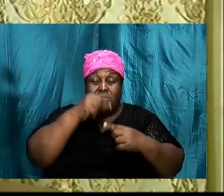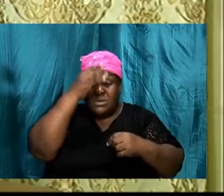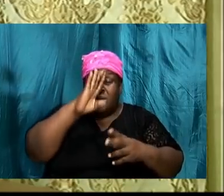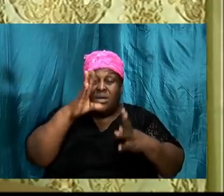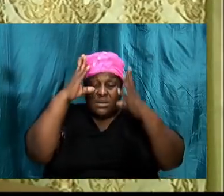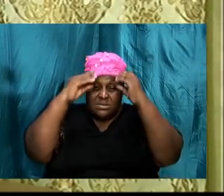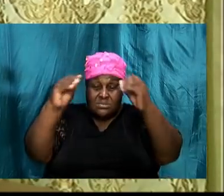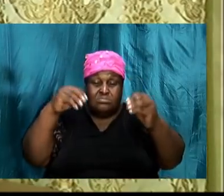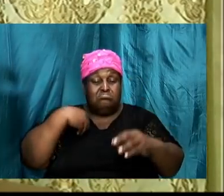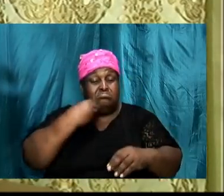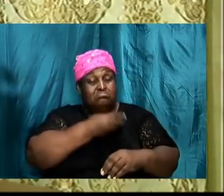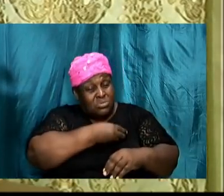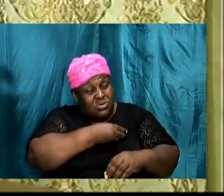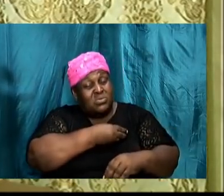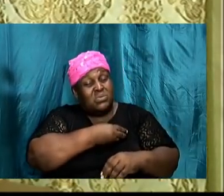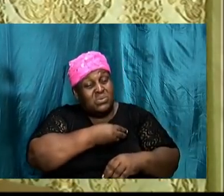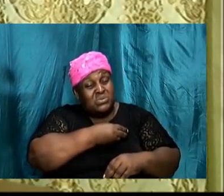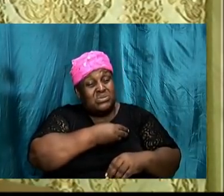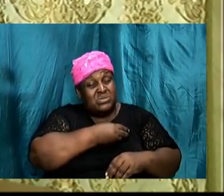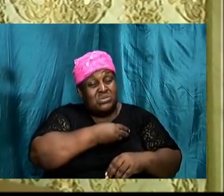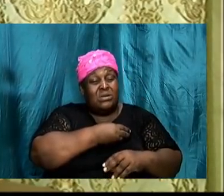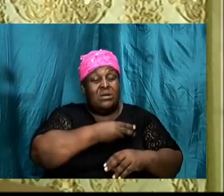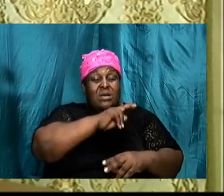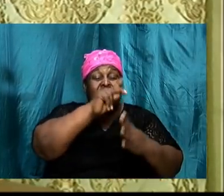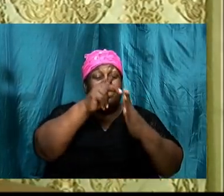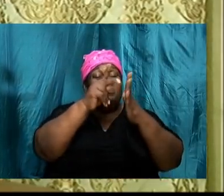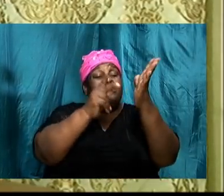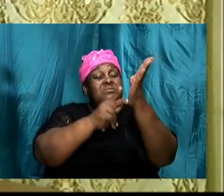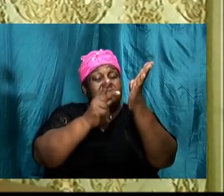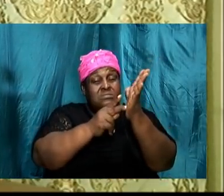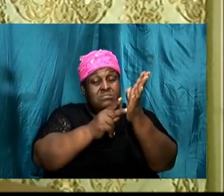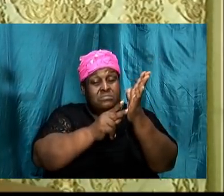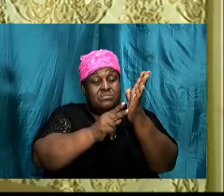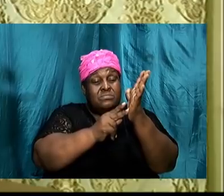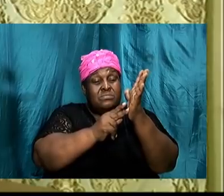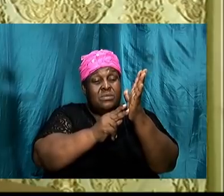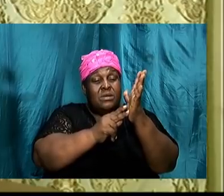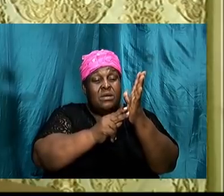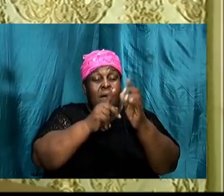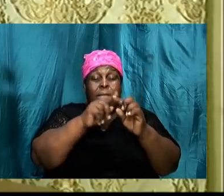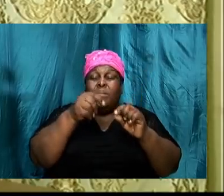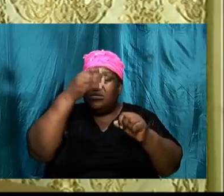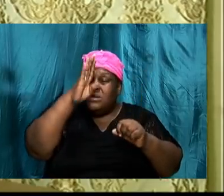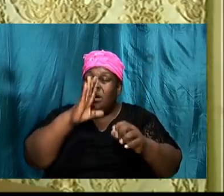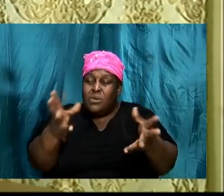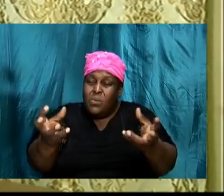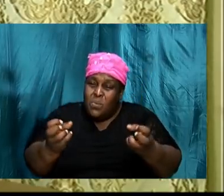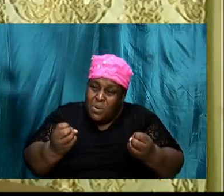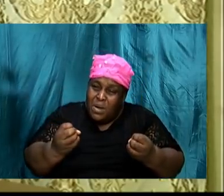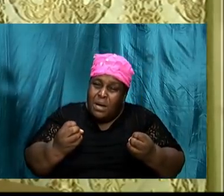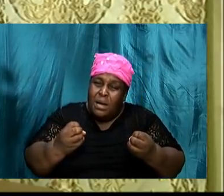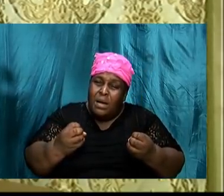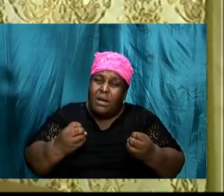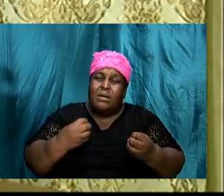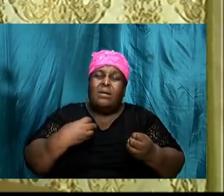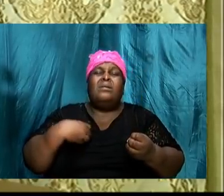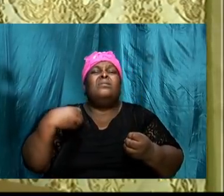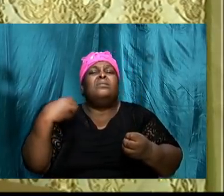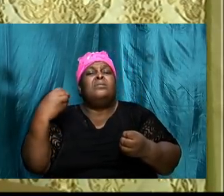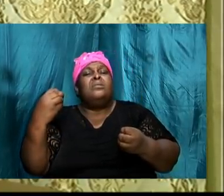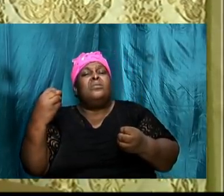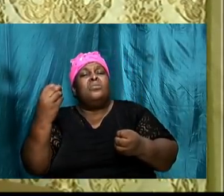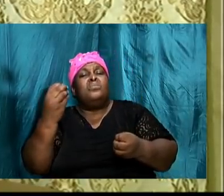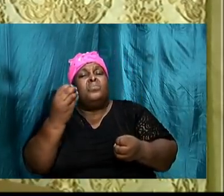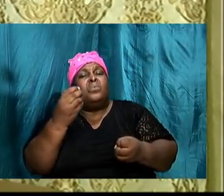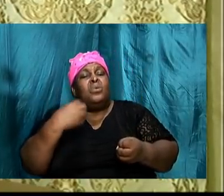God wants us as individuals to come to him to say, Lord, what is your will? How would